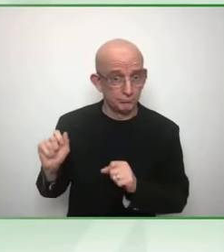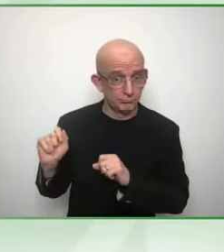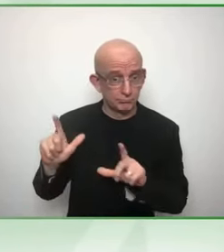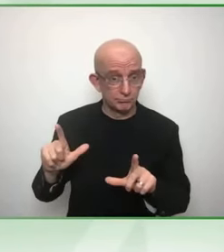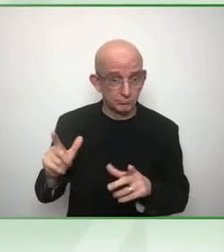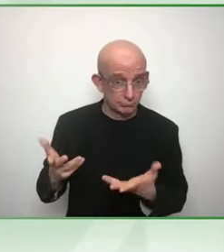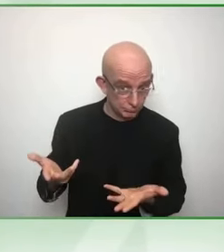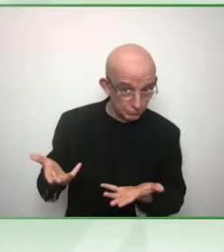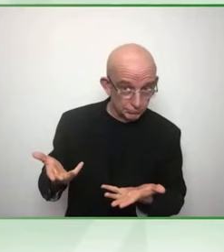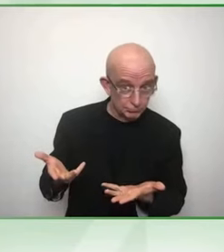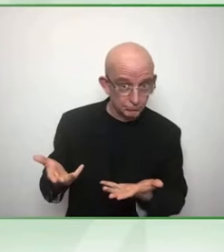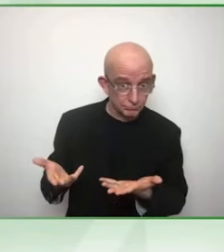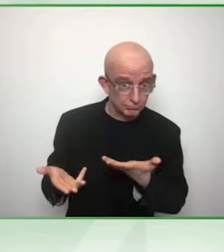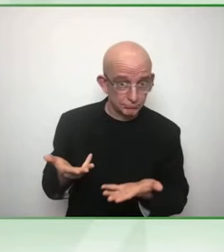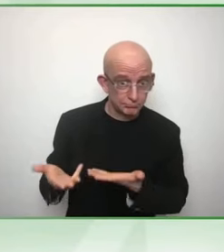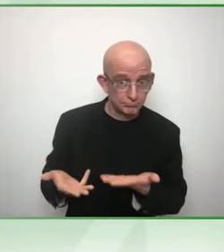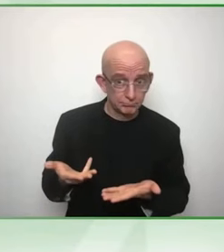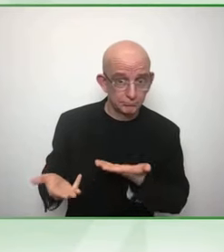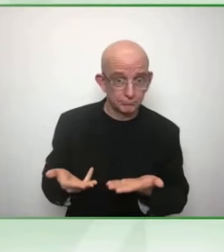Good evening, everyone.